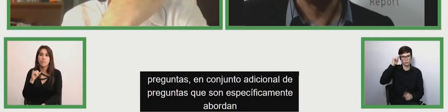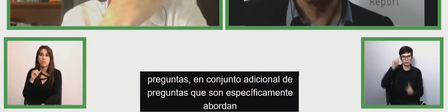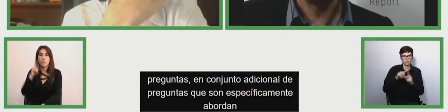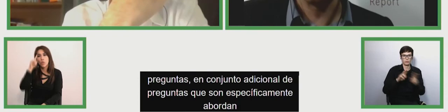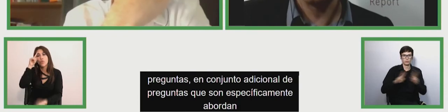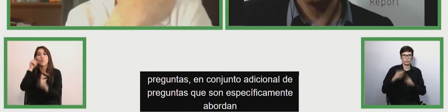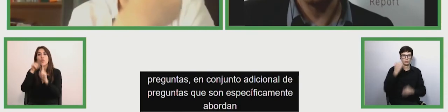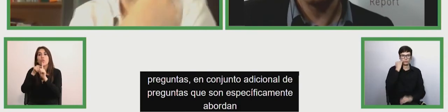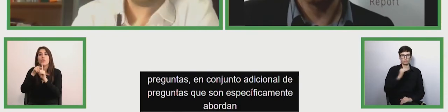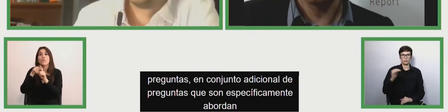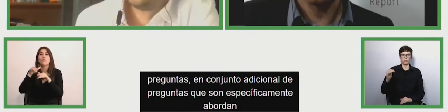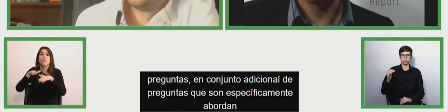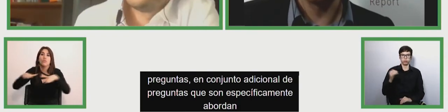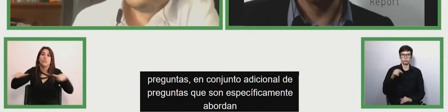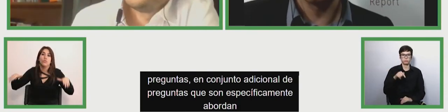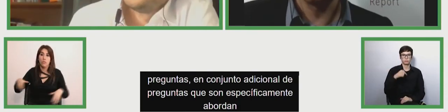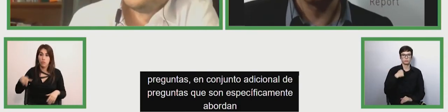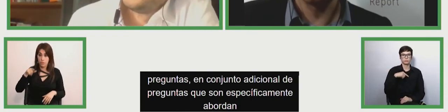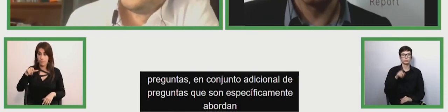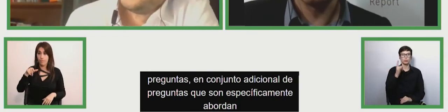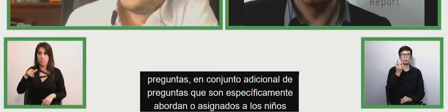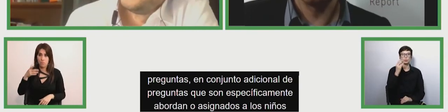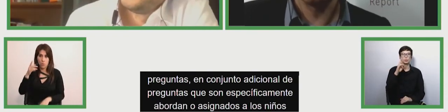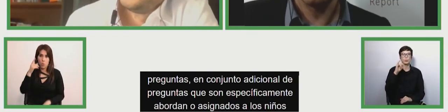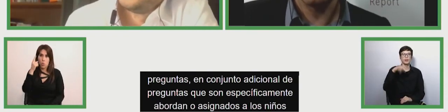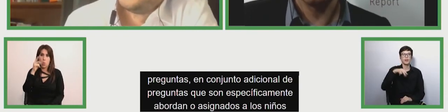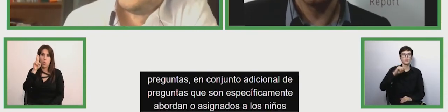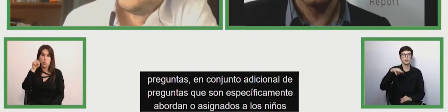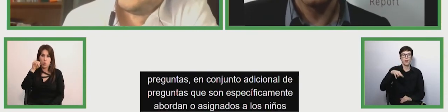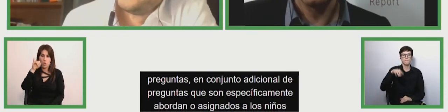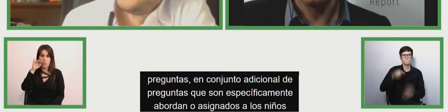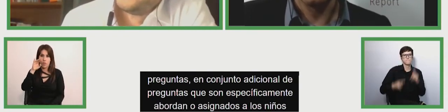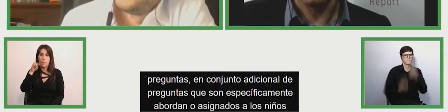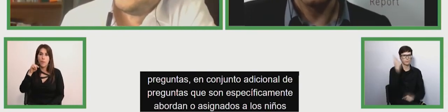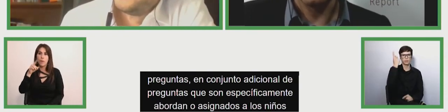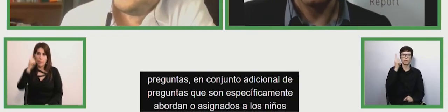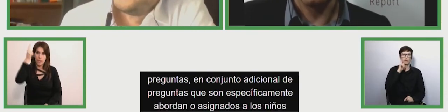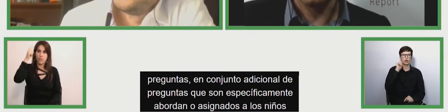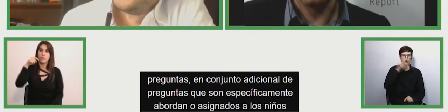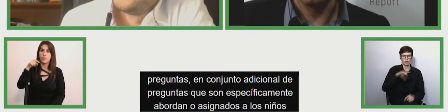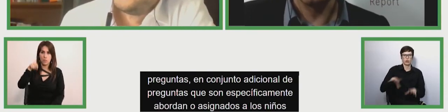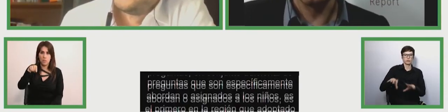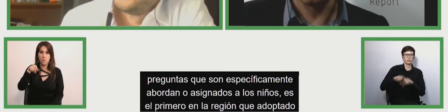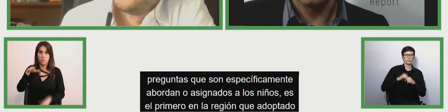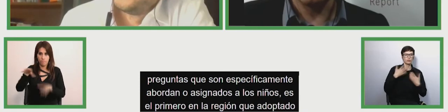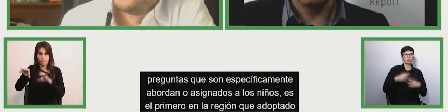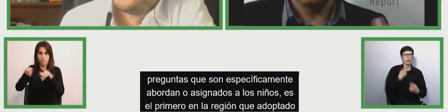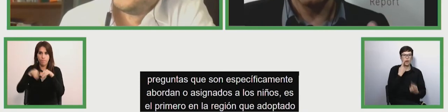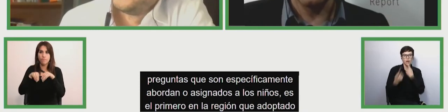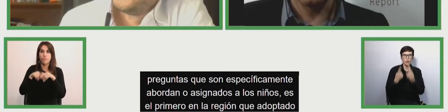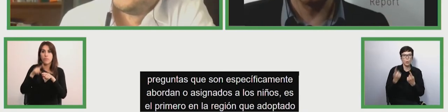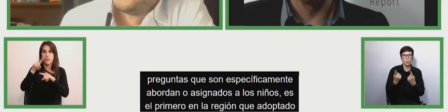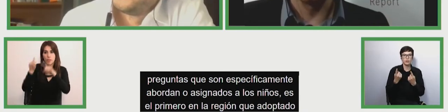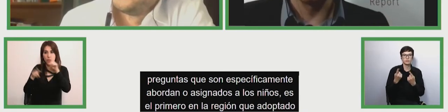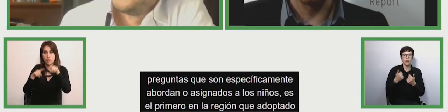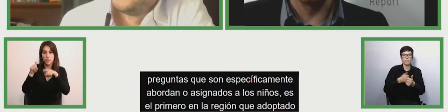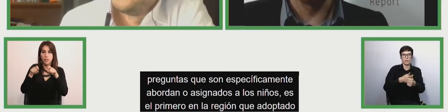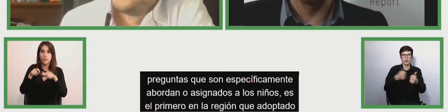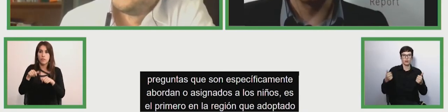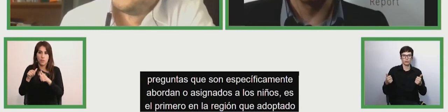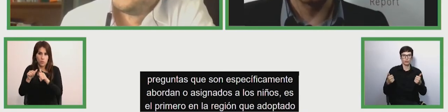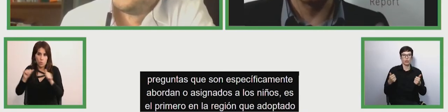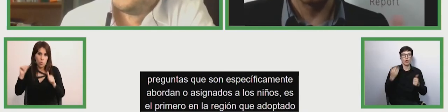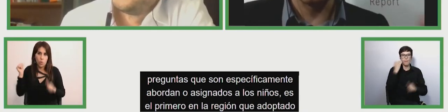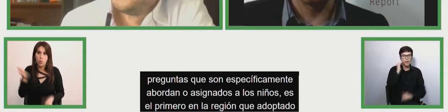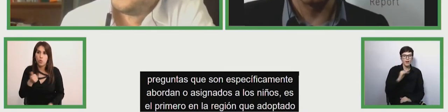in the region that has adopted the mix survey uh and therefore administered both uh the short set of questions but